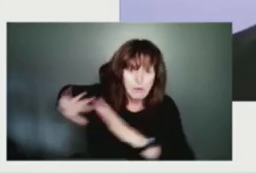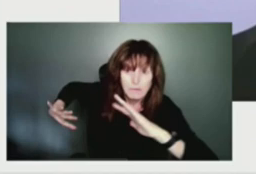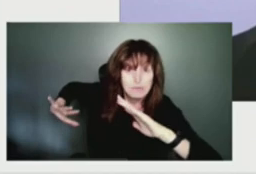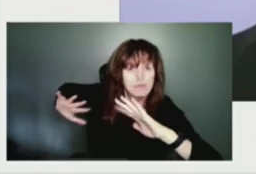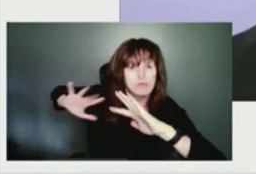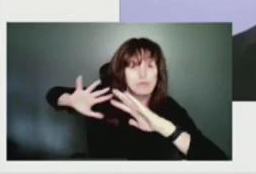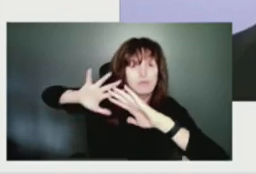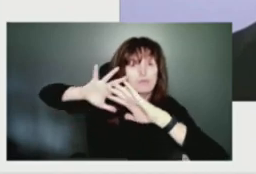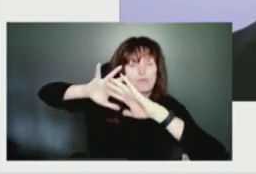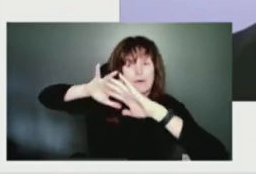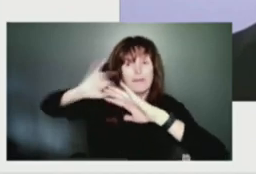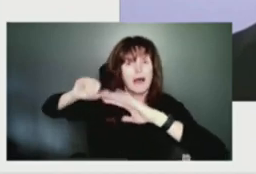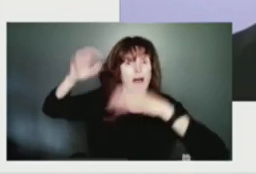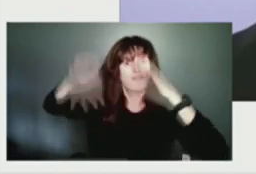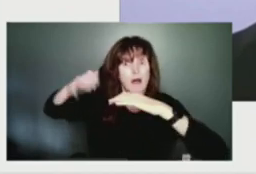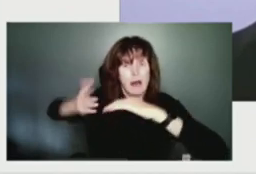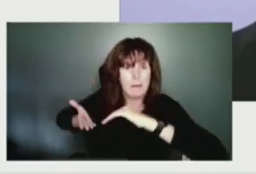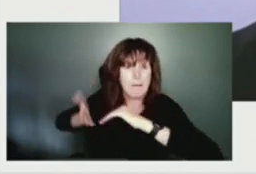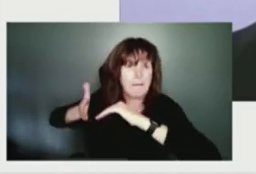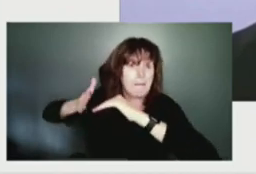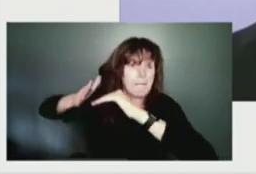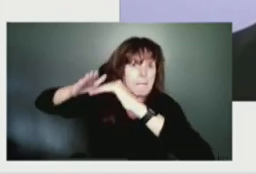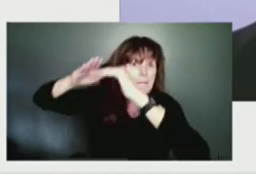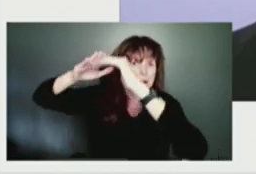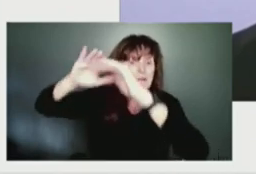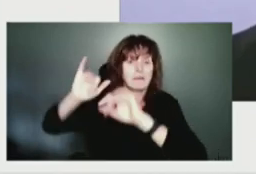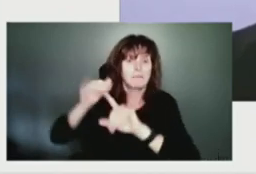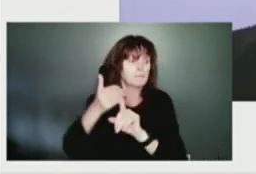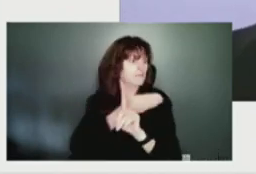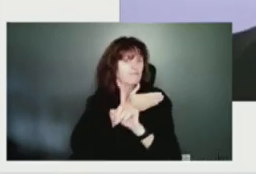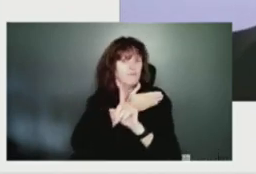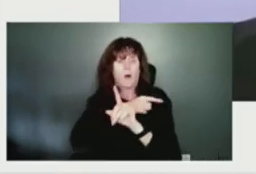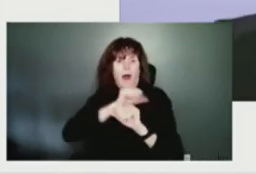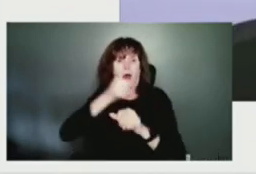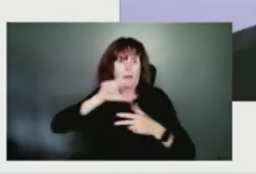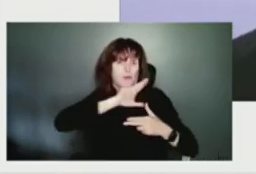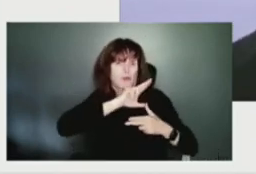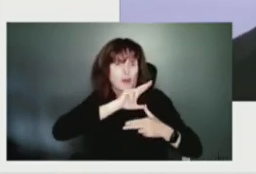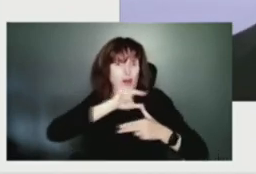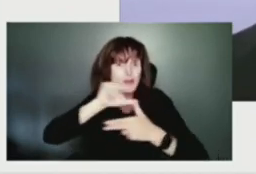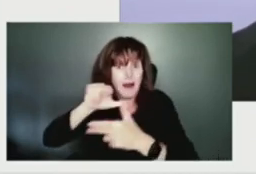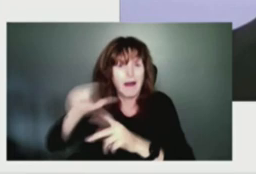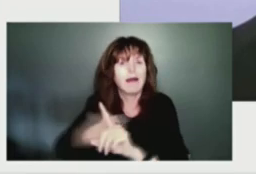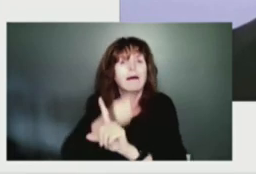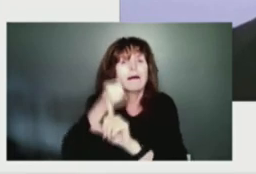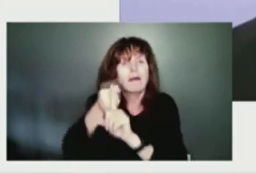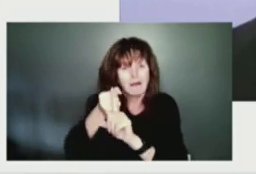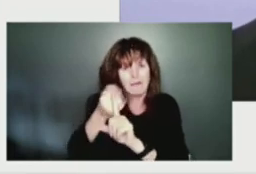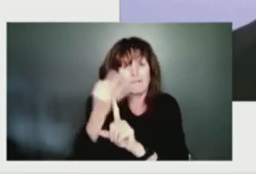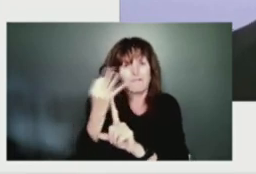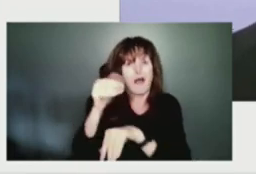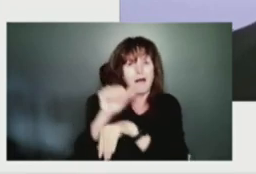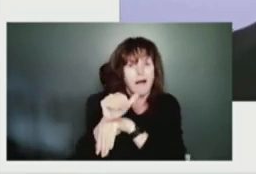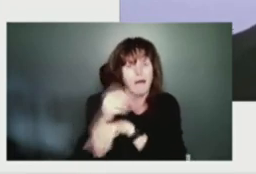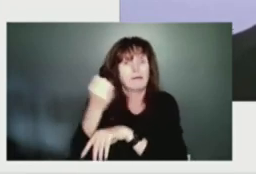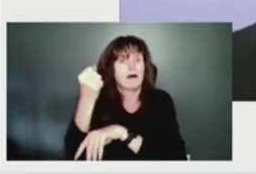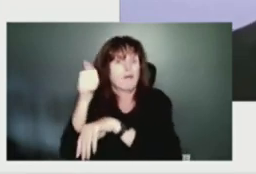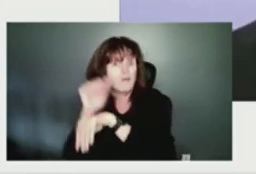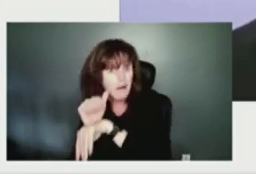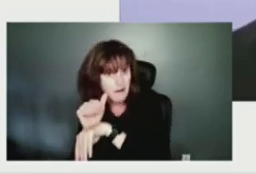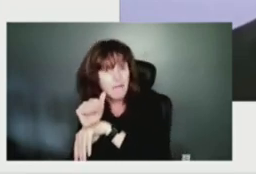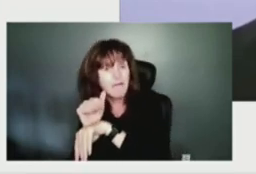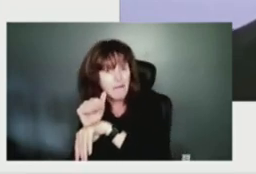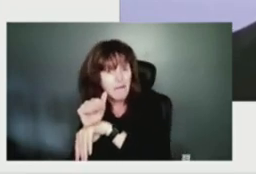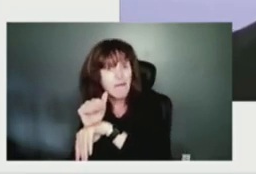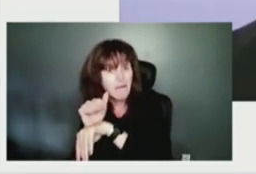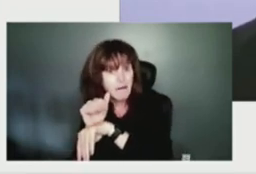of the main bad weather that we're going to get Friday night into Saturday. So as that moisture